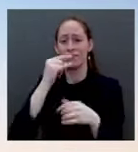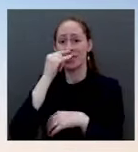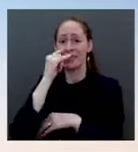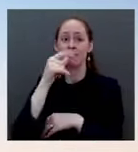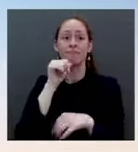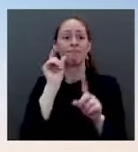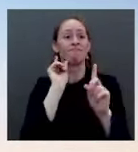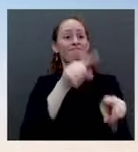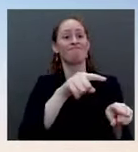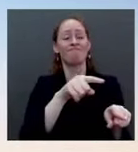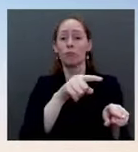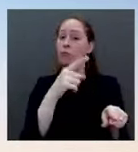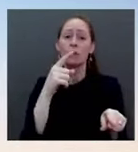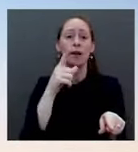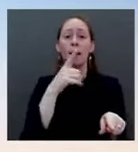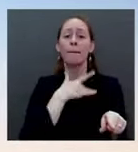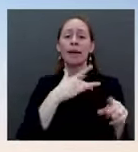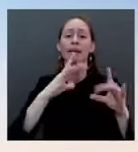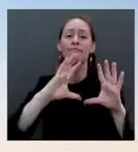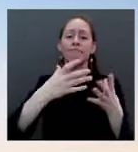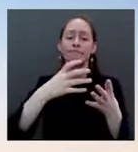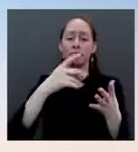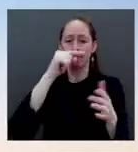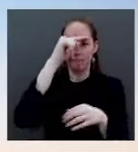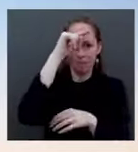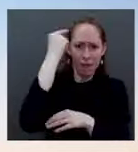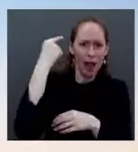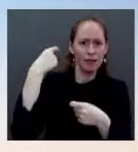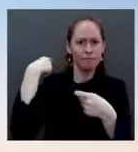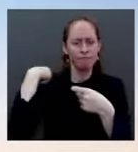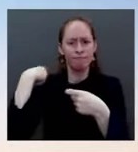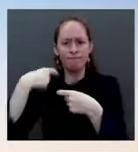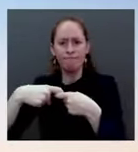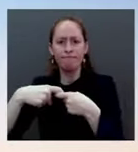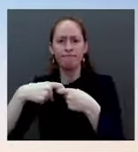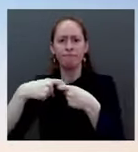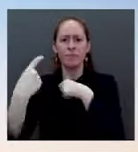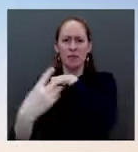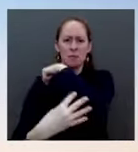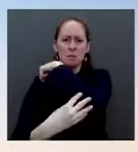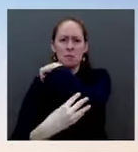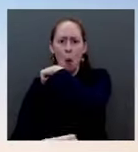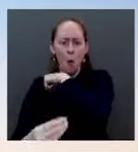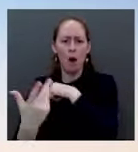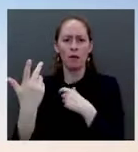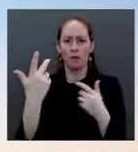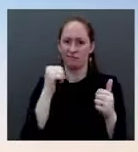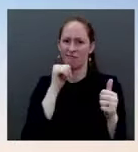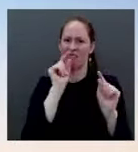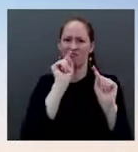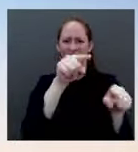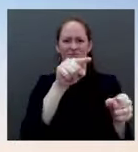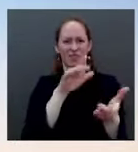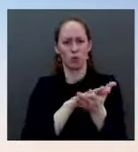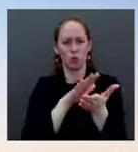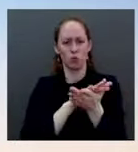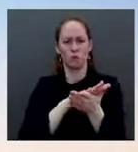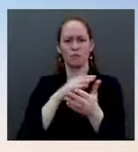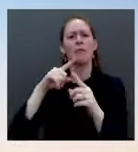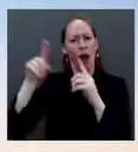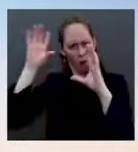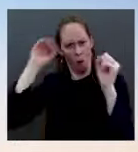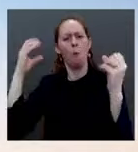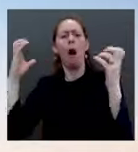including in Chicago and including across the country, that we took steps early on in the pandemic, even against